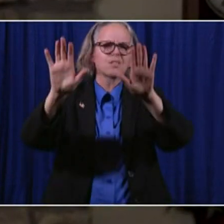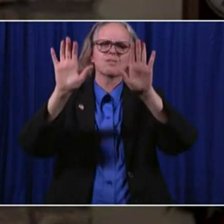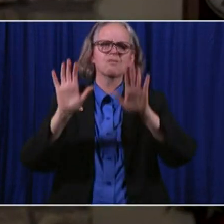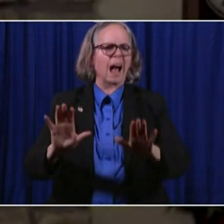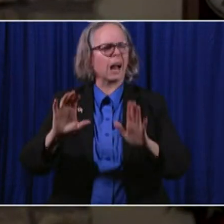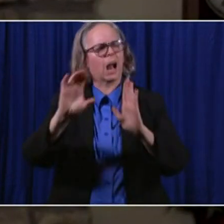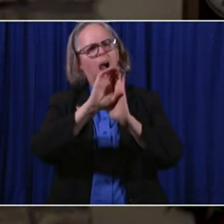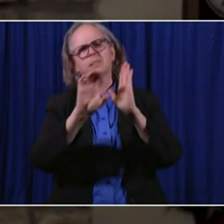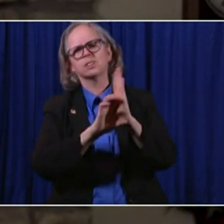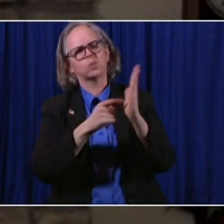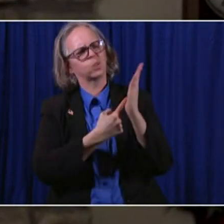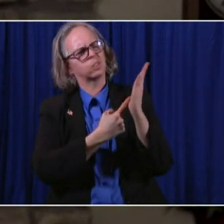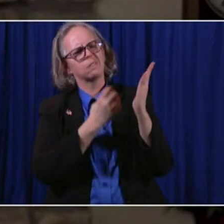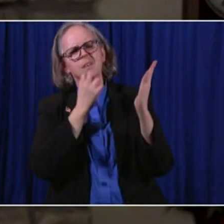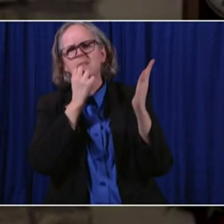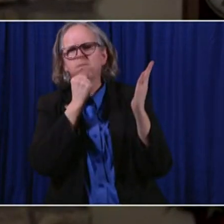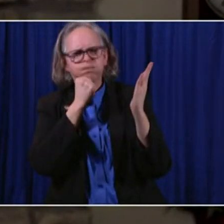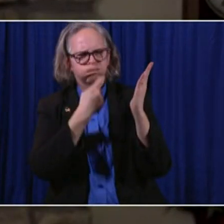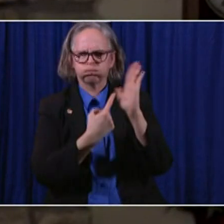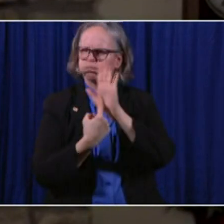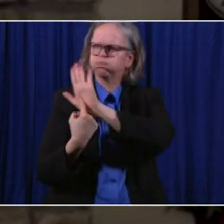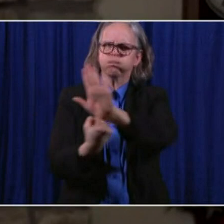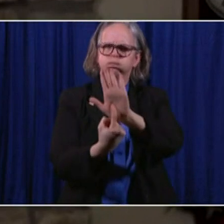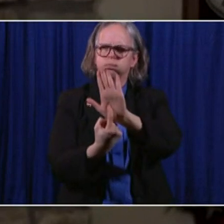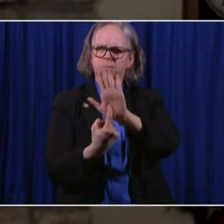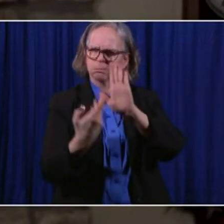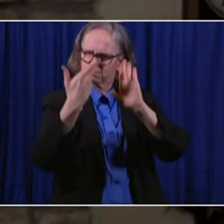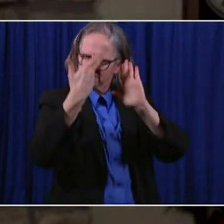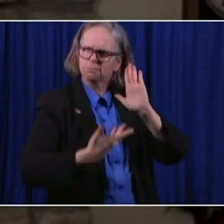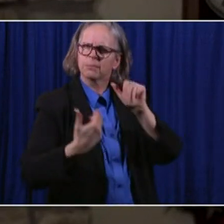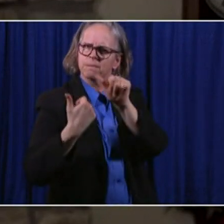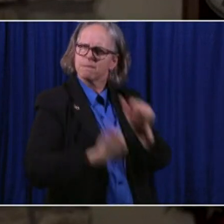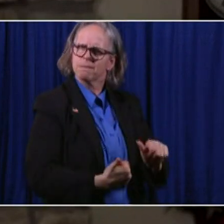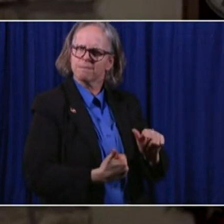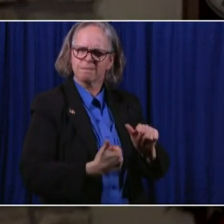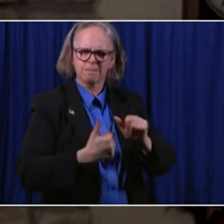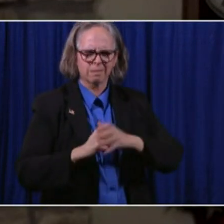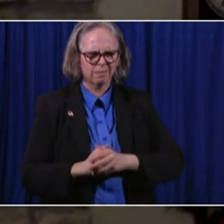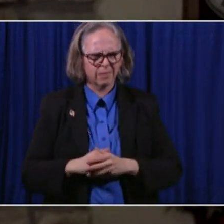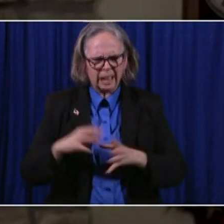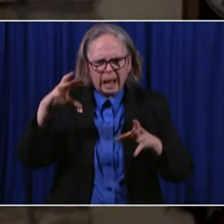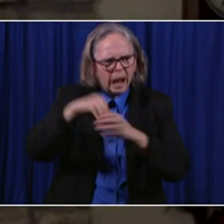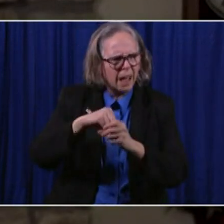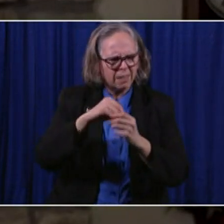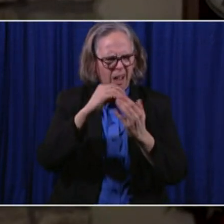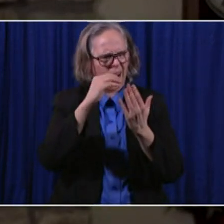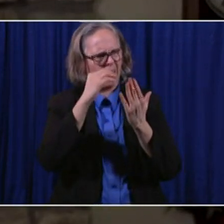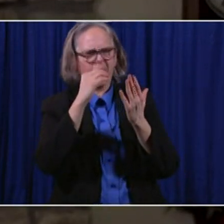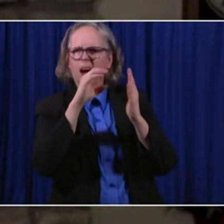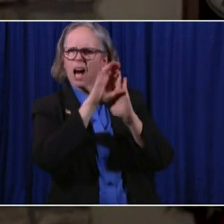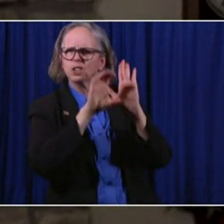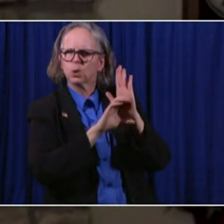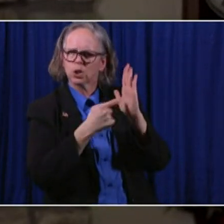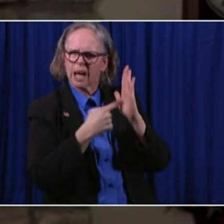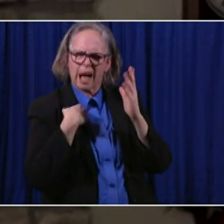being played out, the terms of that Constitution being accepted by winners and losers.